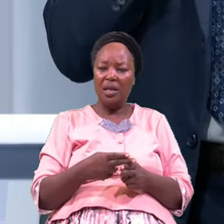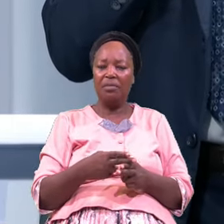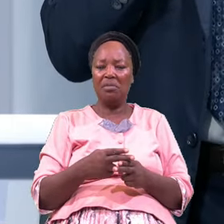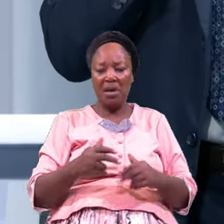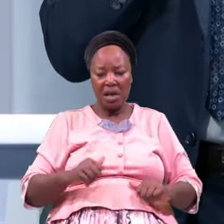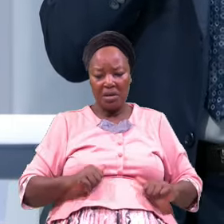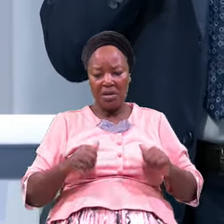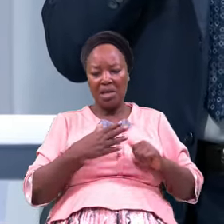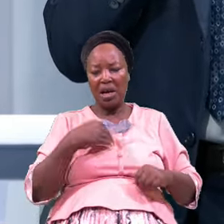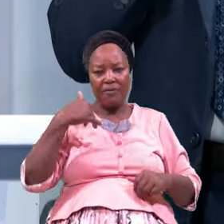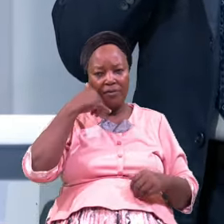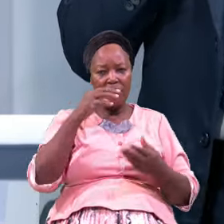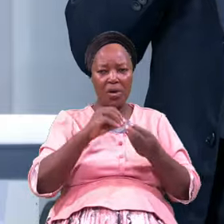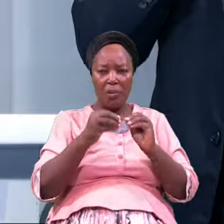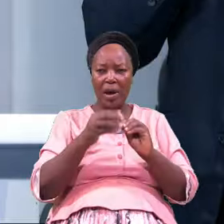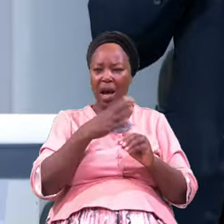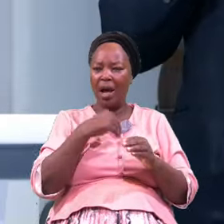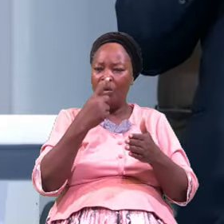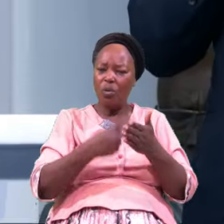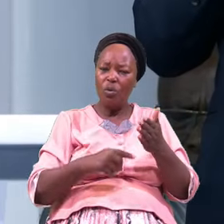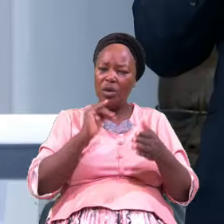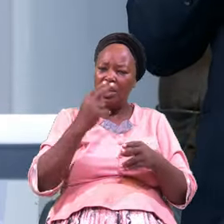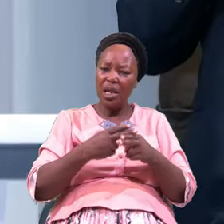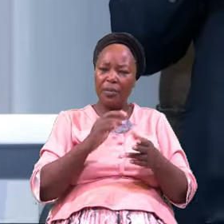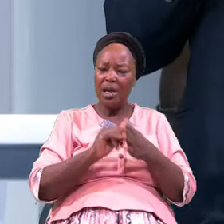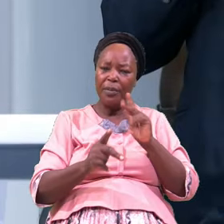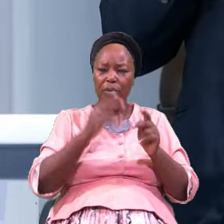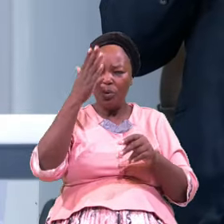And What Is The Name With Which People Know You In The Quarter